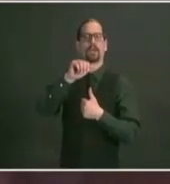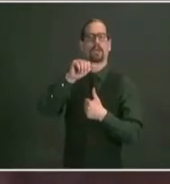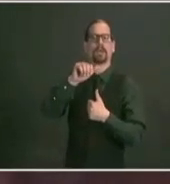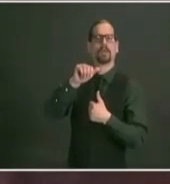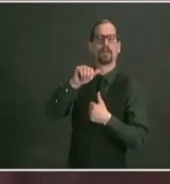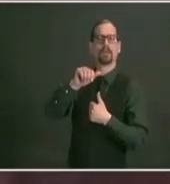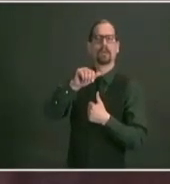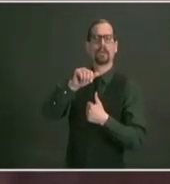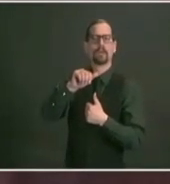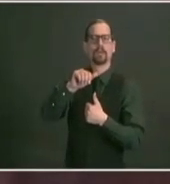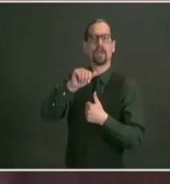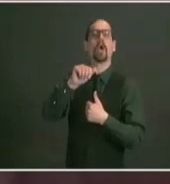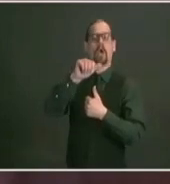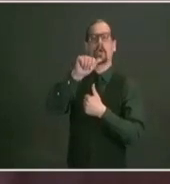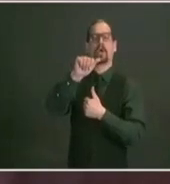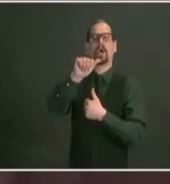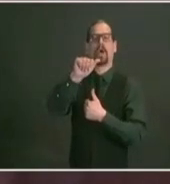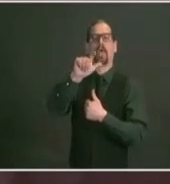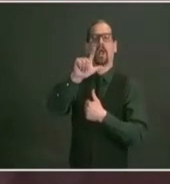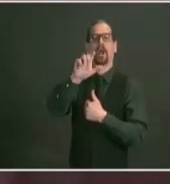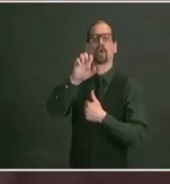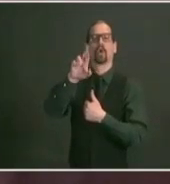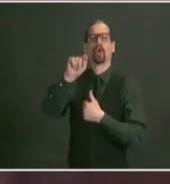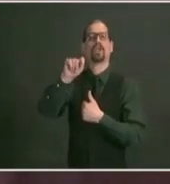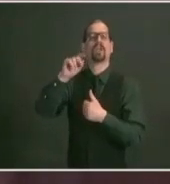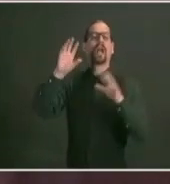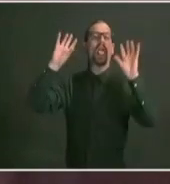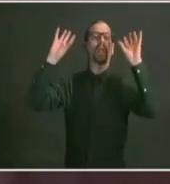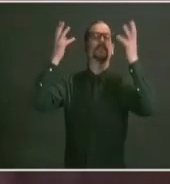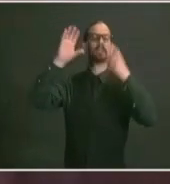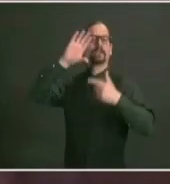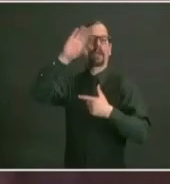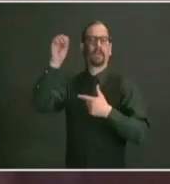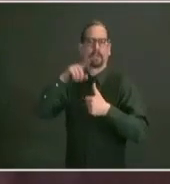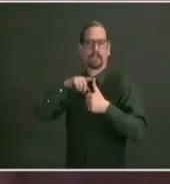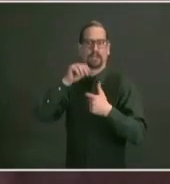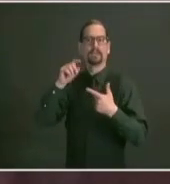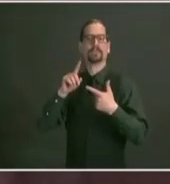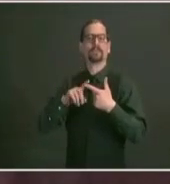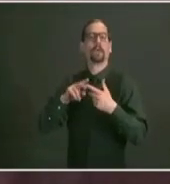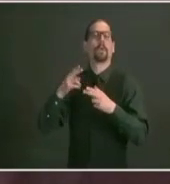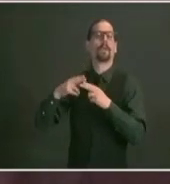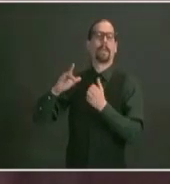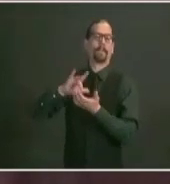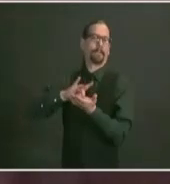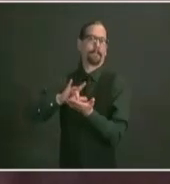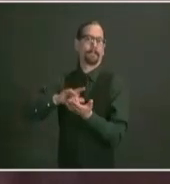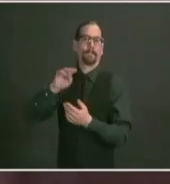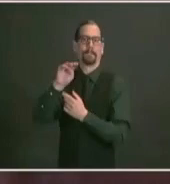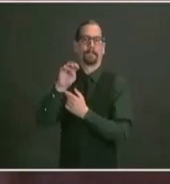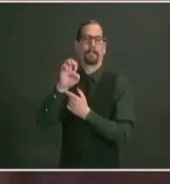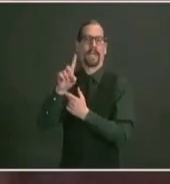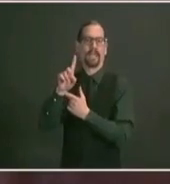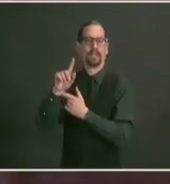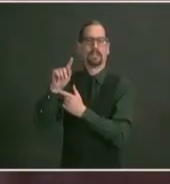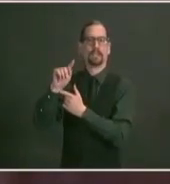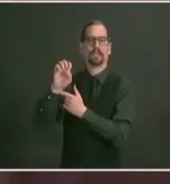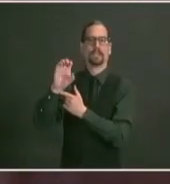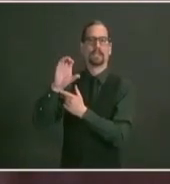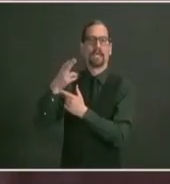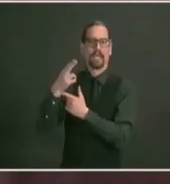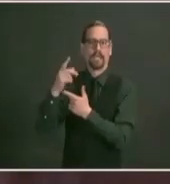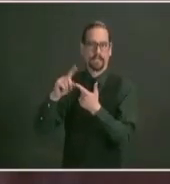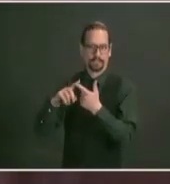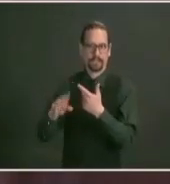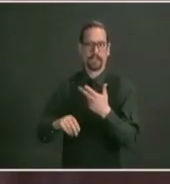and pace we worked hard to collect information about people who cannot get out of their homes to